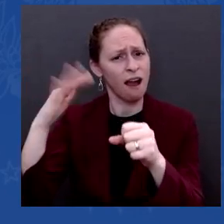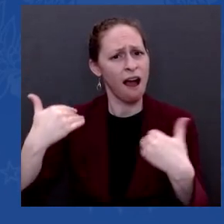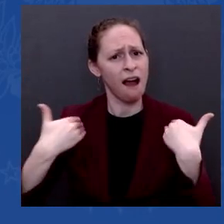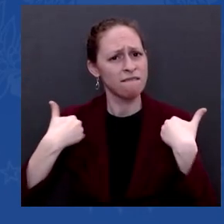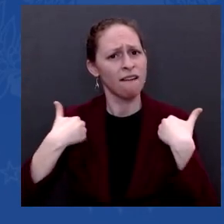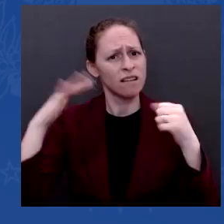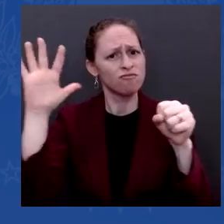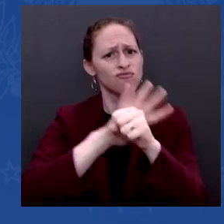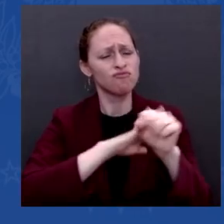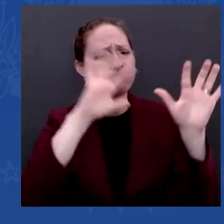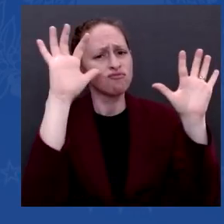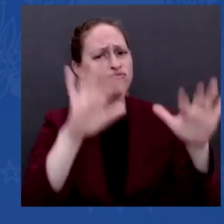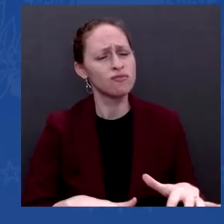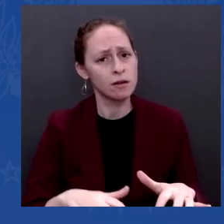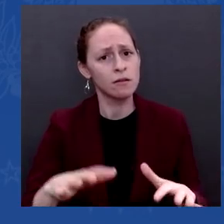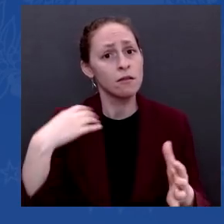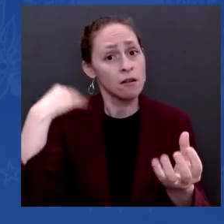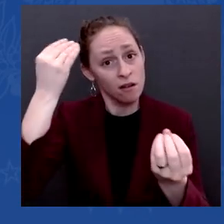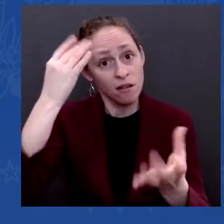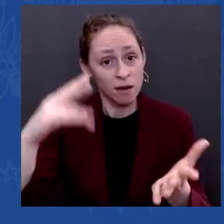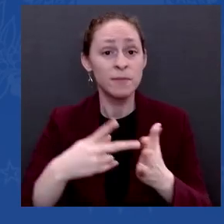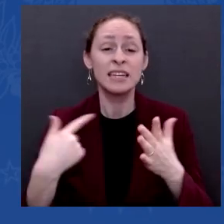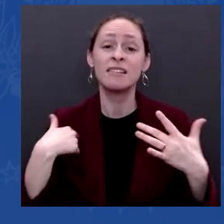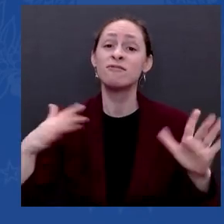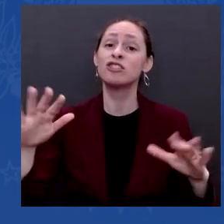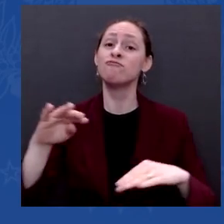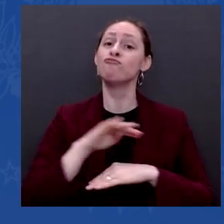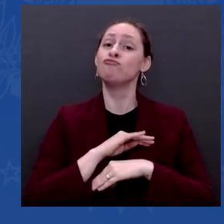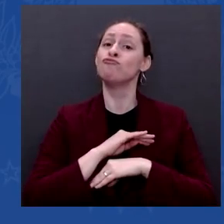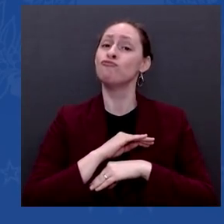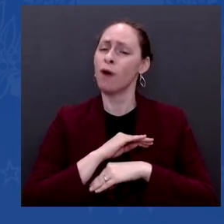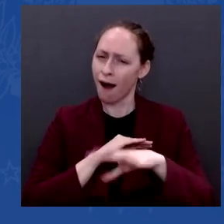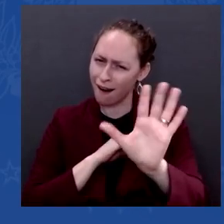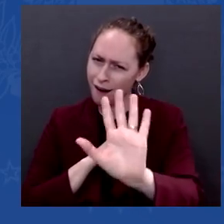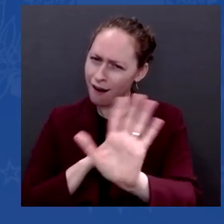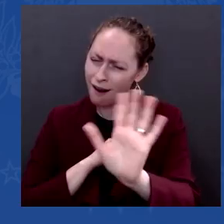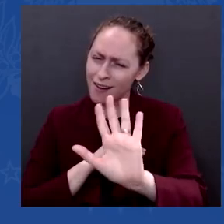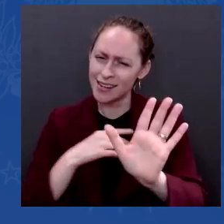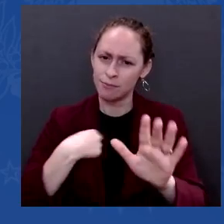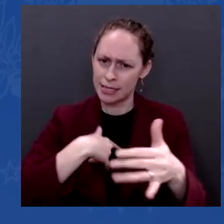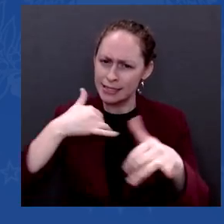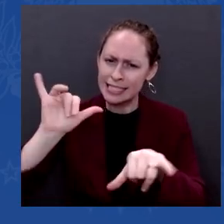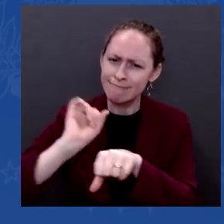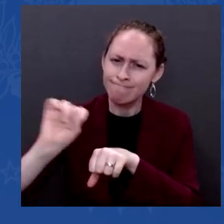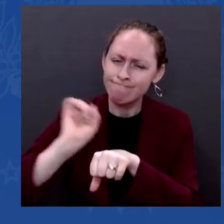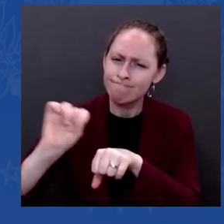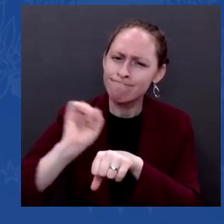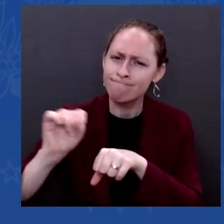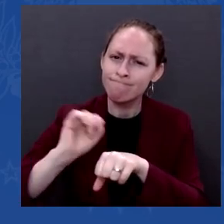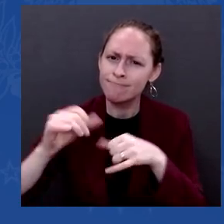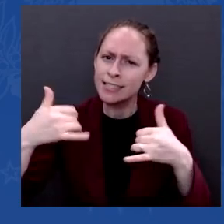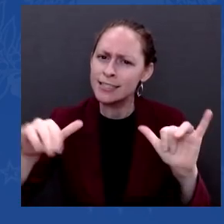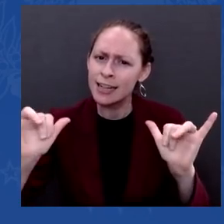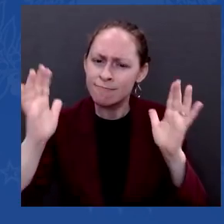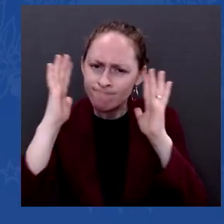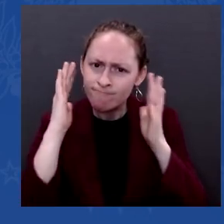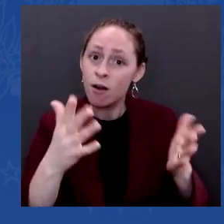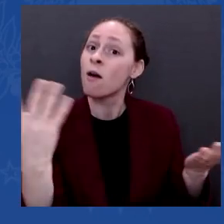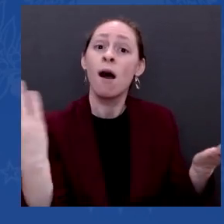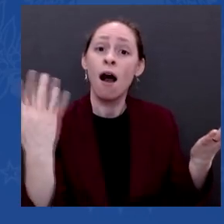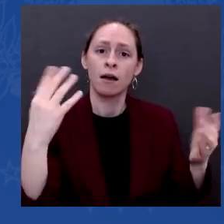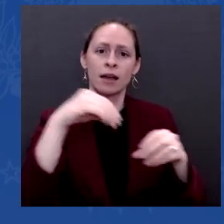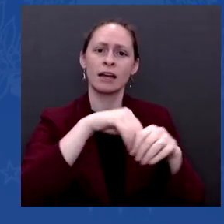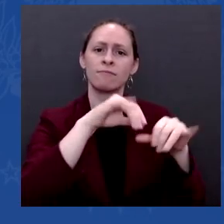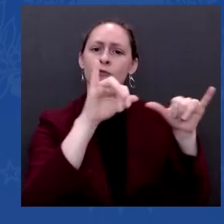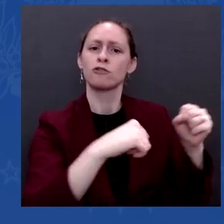supercharge your effort upgrading everything from roads and bridges to ports and airports, railways and transit to make